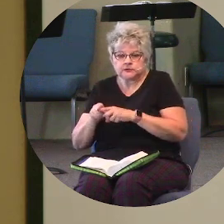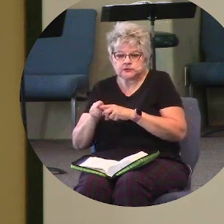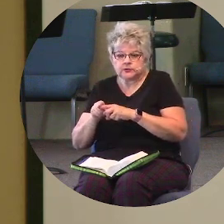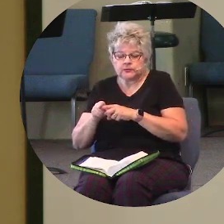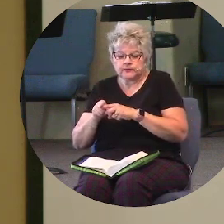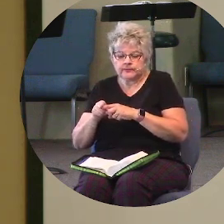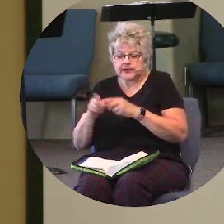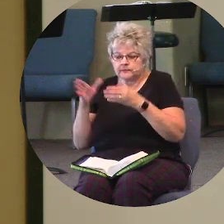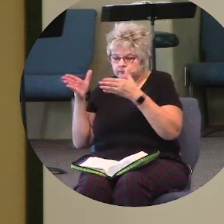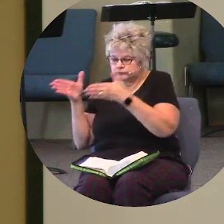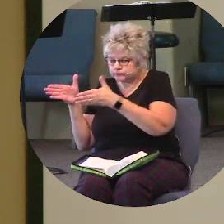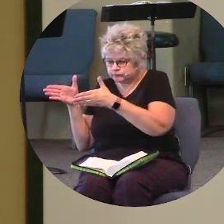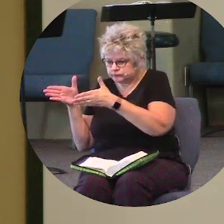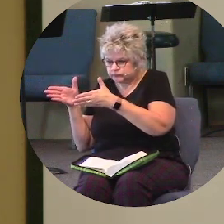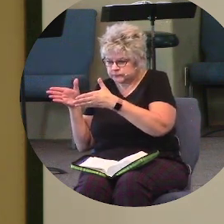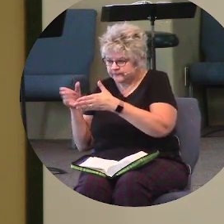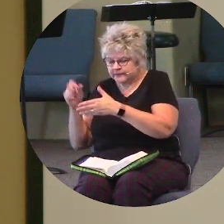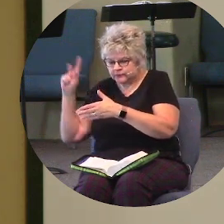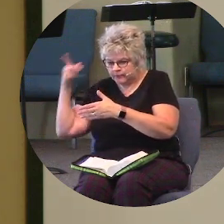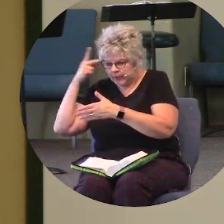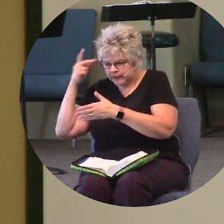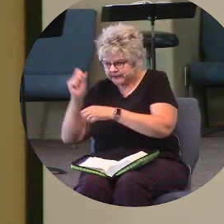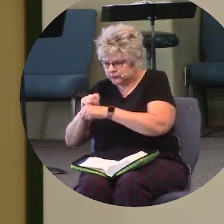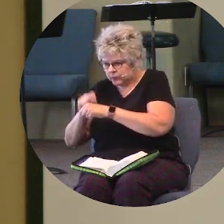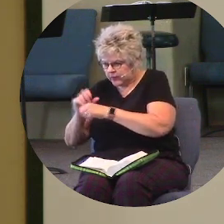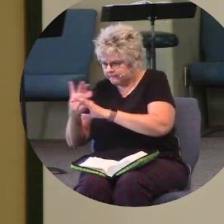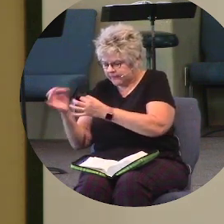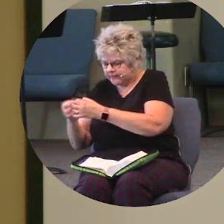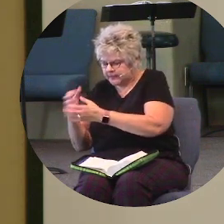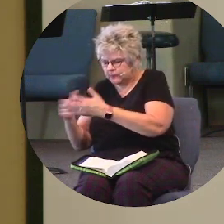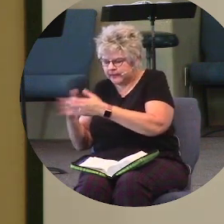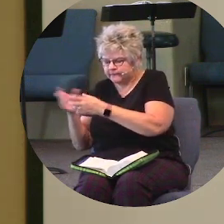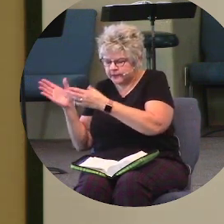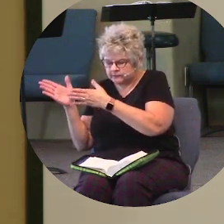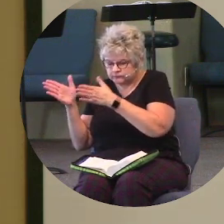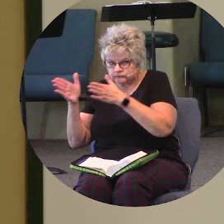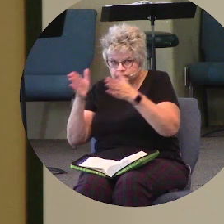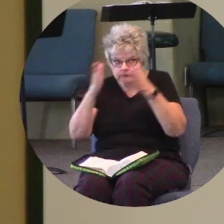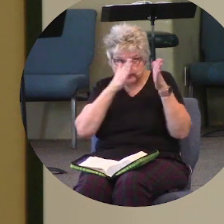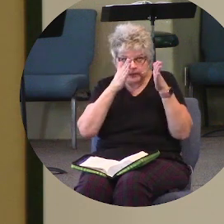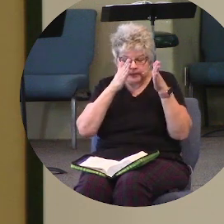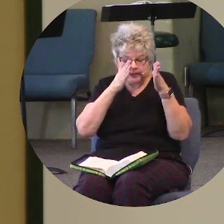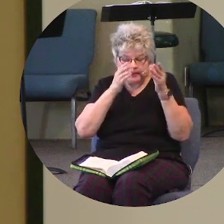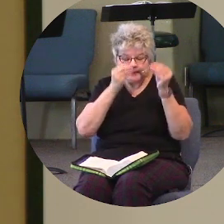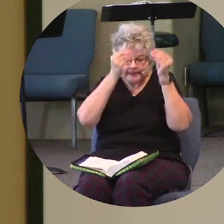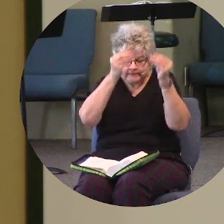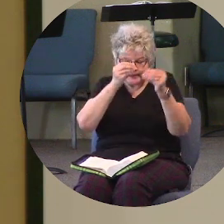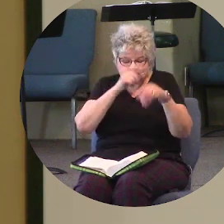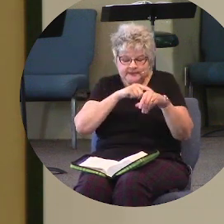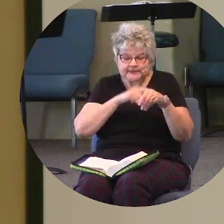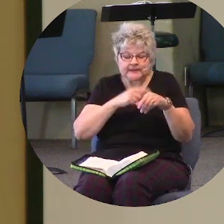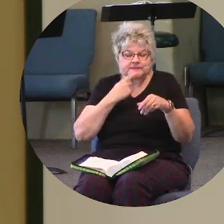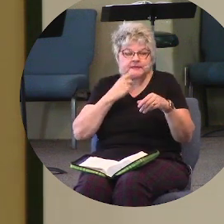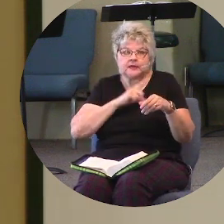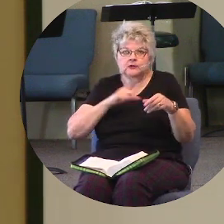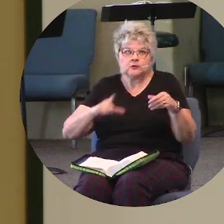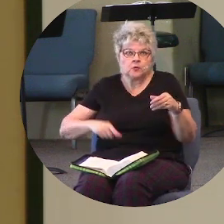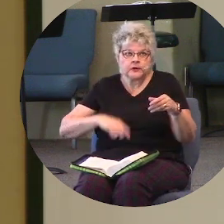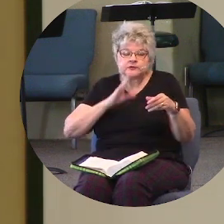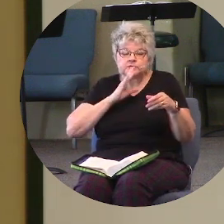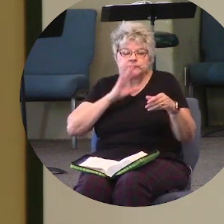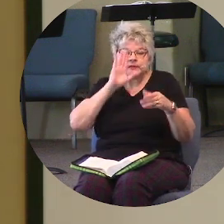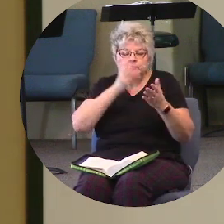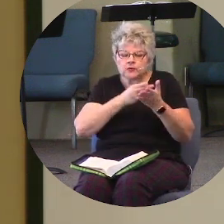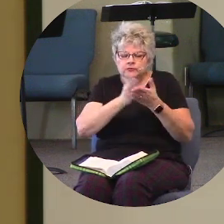away from, whether it's politics, it's work, it's family or whatever, and giving God this time and just saying, Lord, just speak your